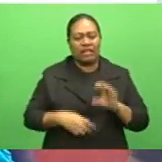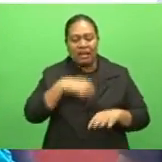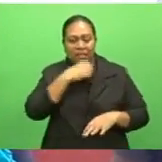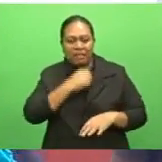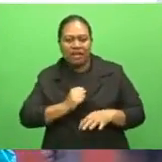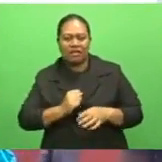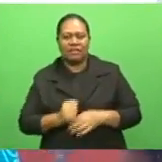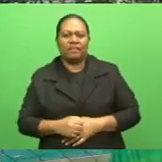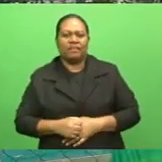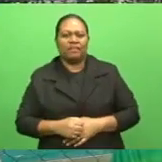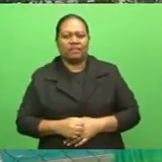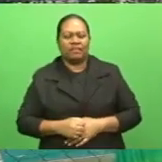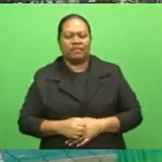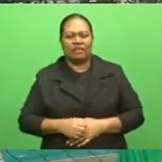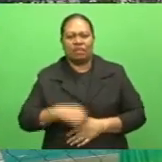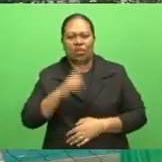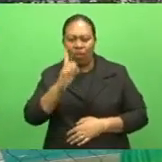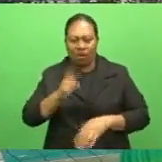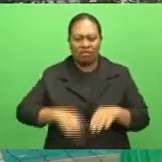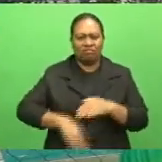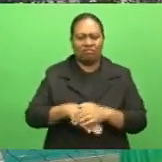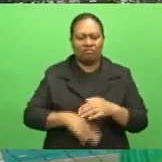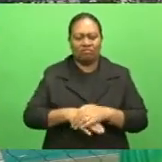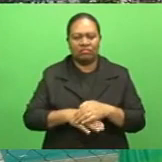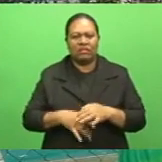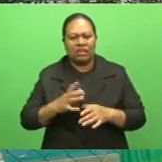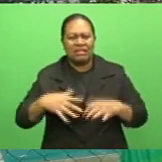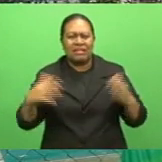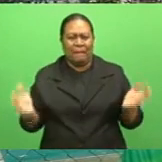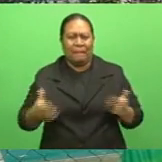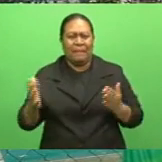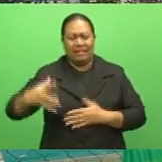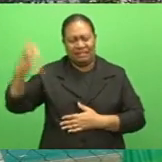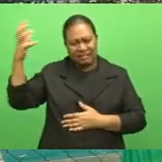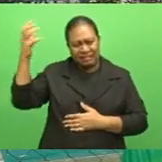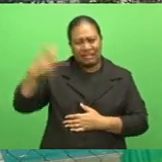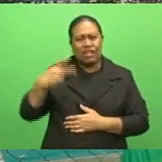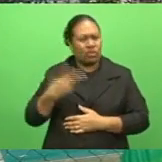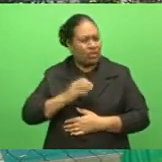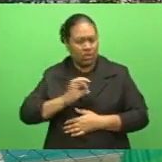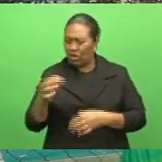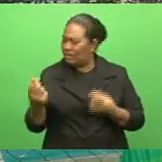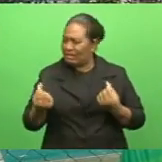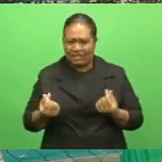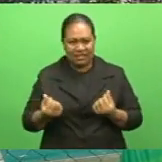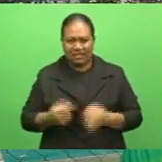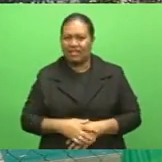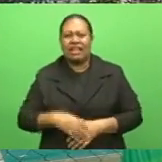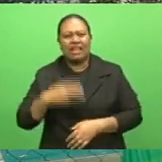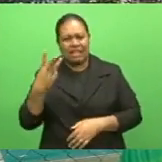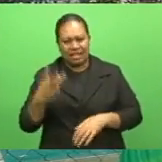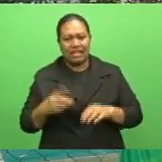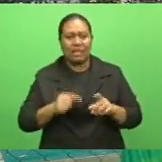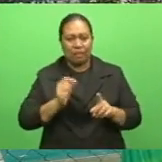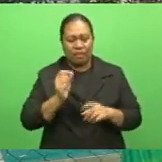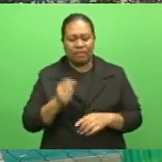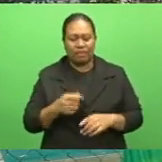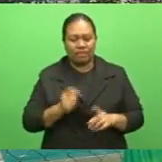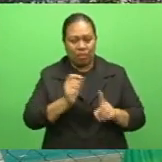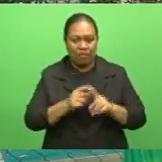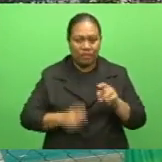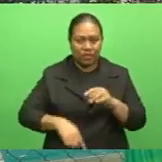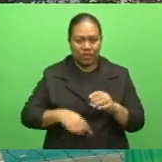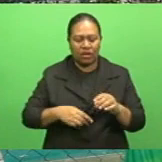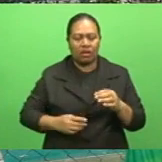one lone striker. You're playing in the hot sun at 12. It's not easy, but getting three points is our